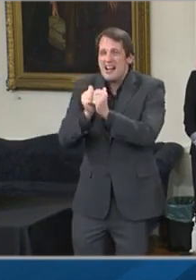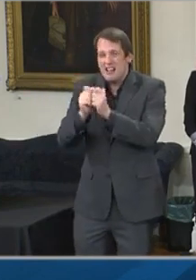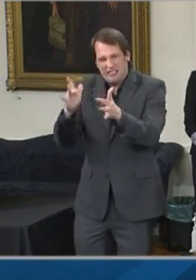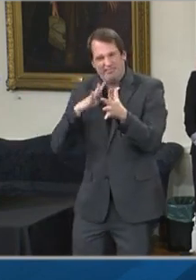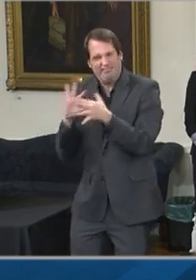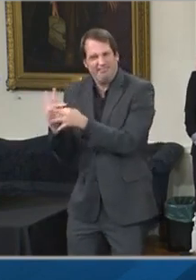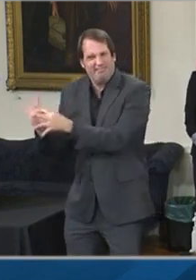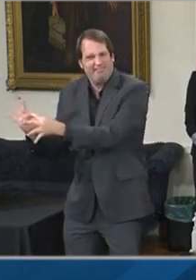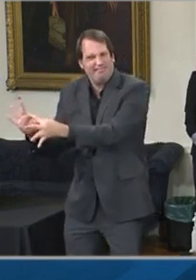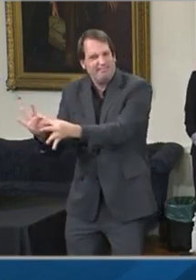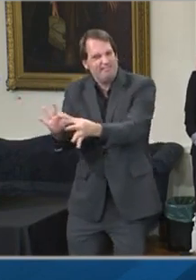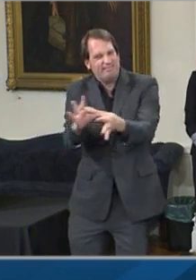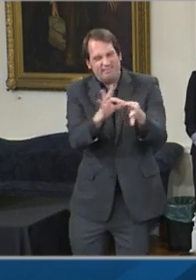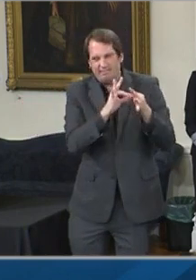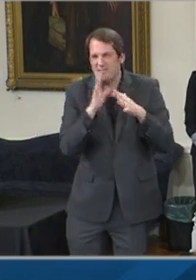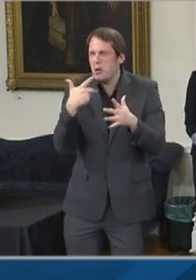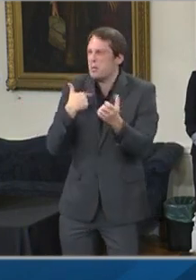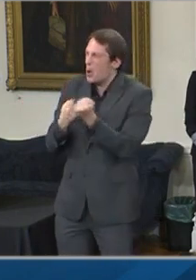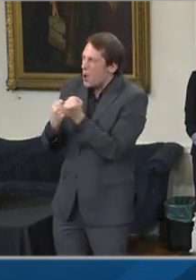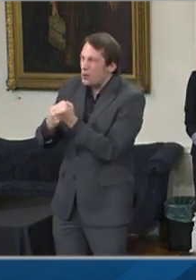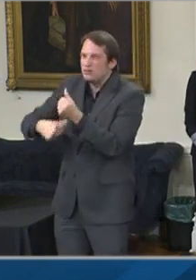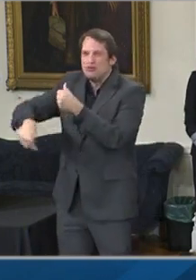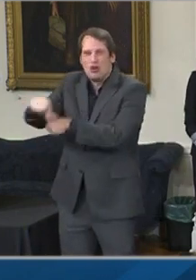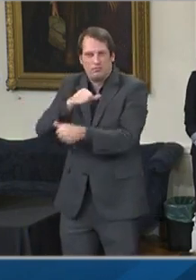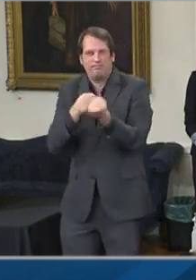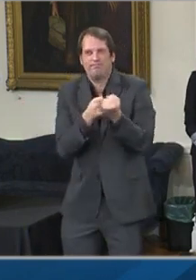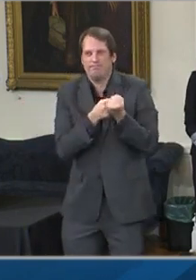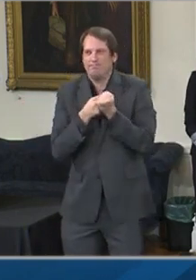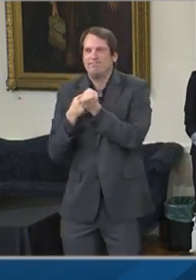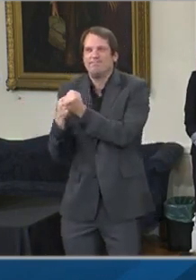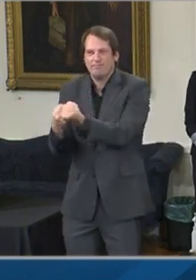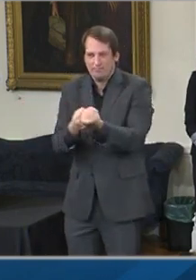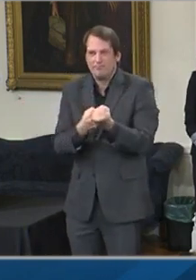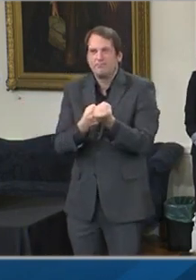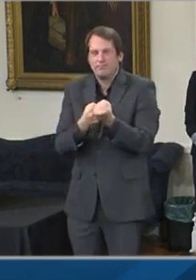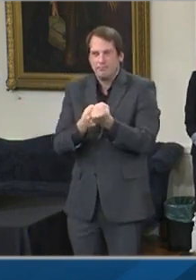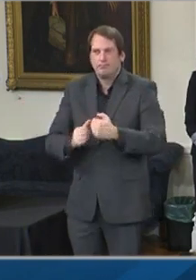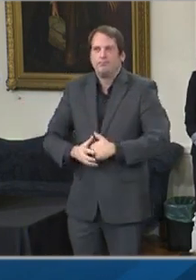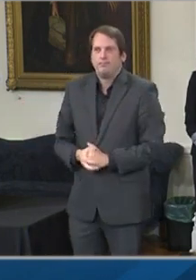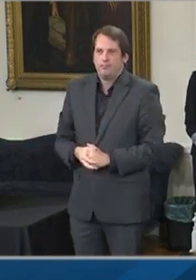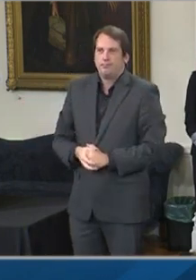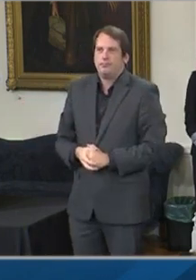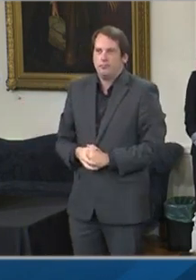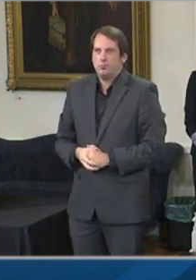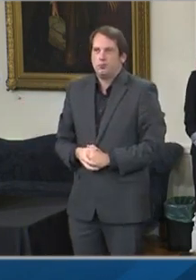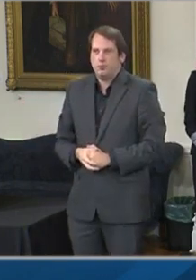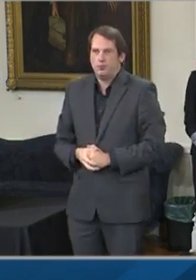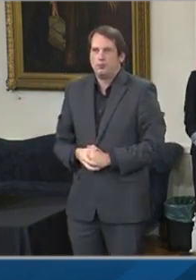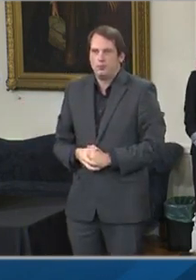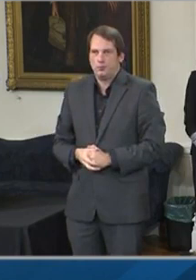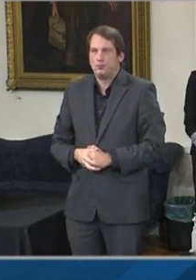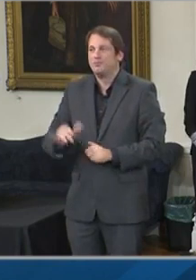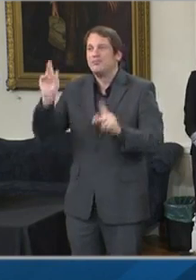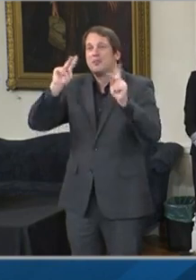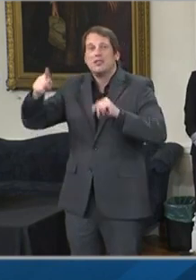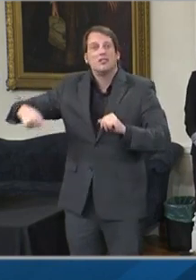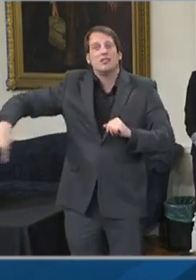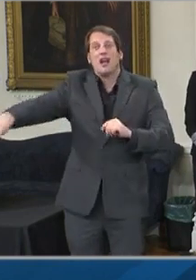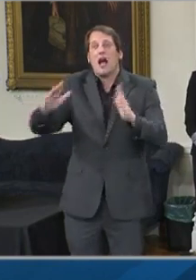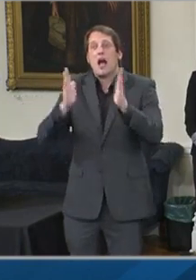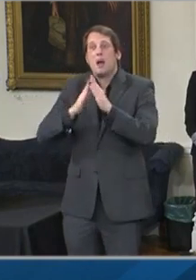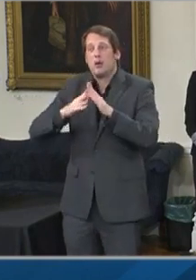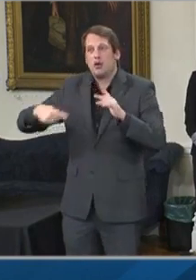We need to recommit to the simple actions that can keep our families and our neighbors safe.